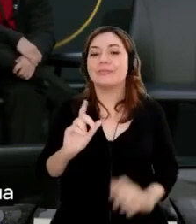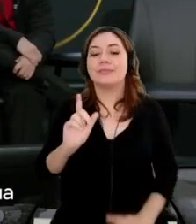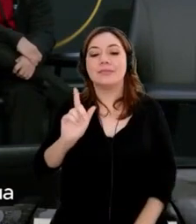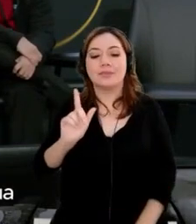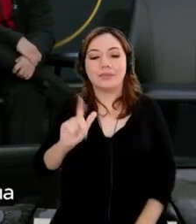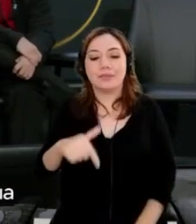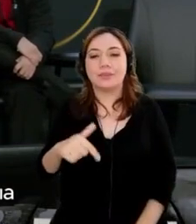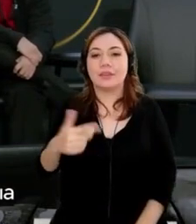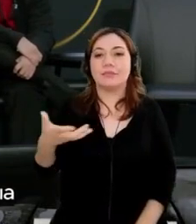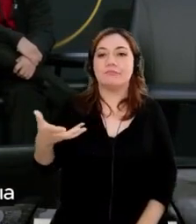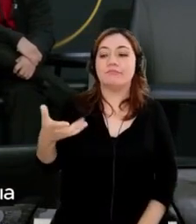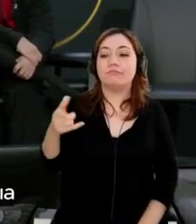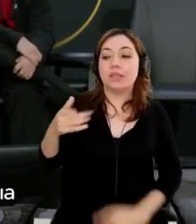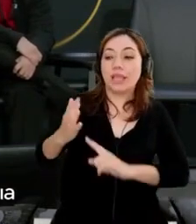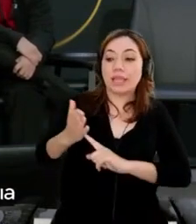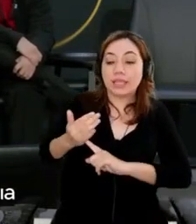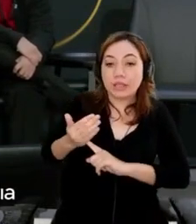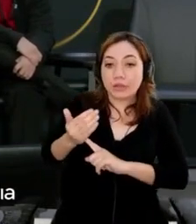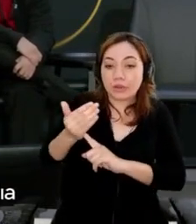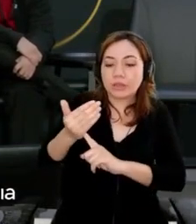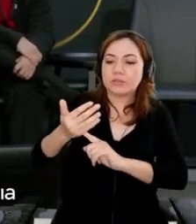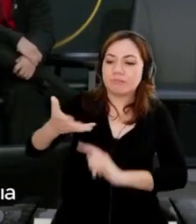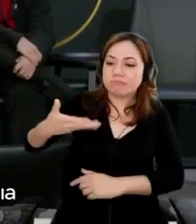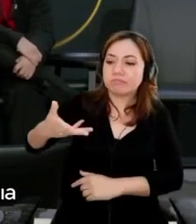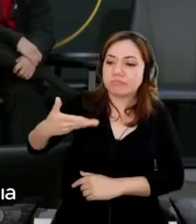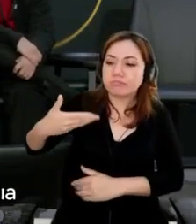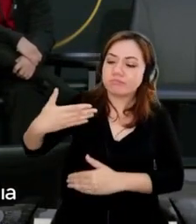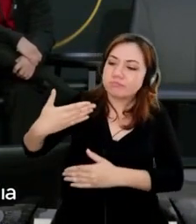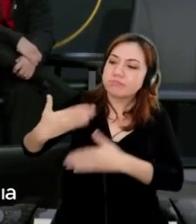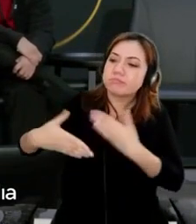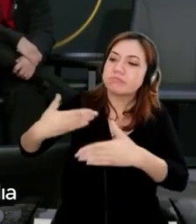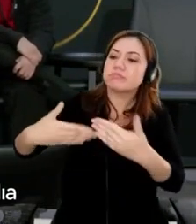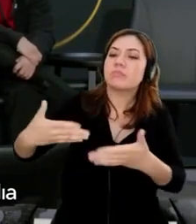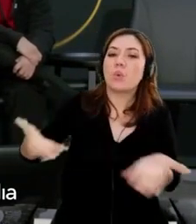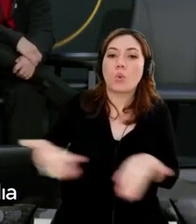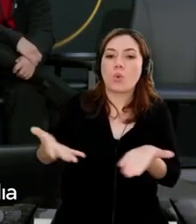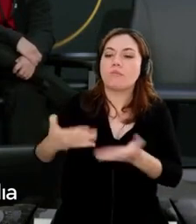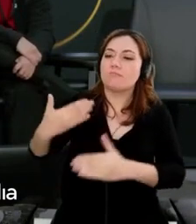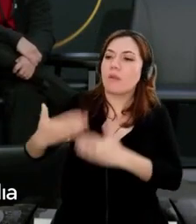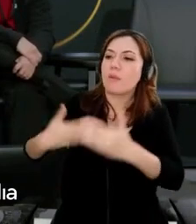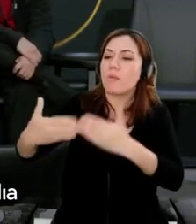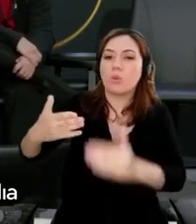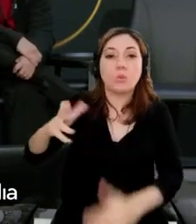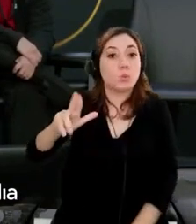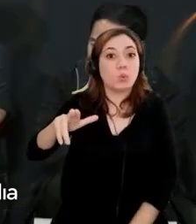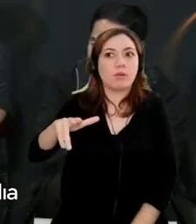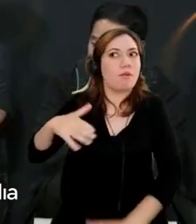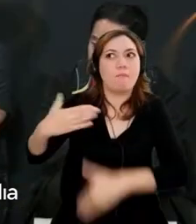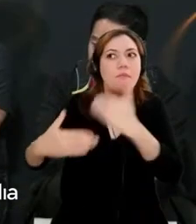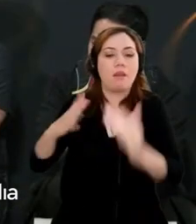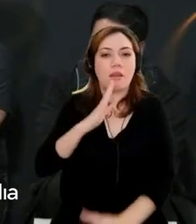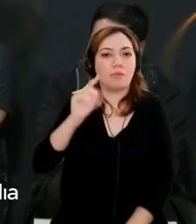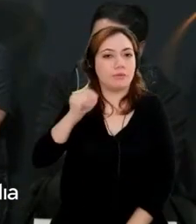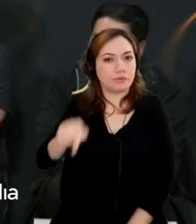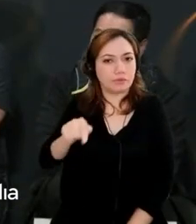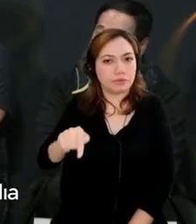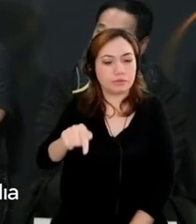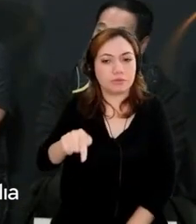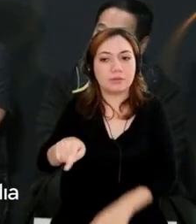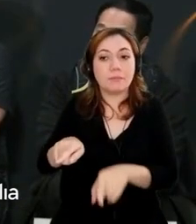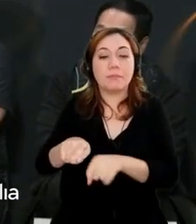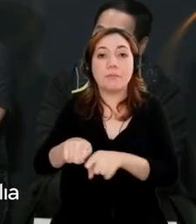technology is advancing today, it's never moved this fast, and it's never going to move this slow again.